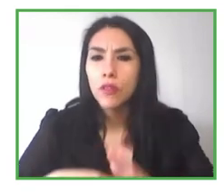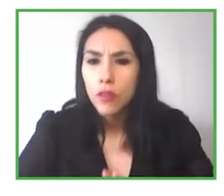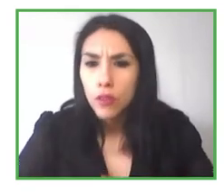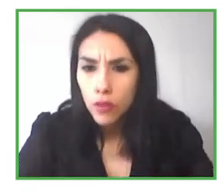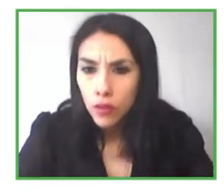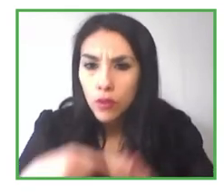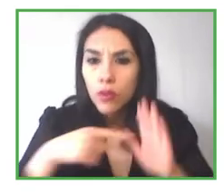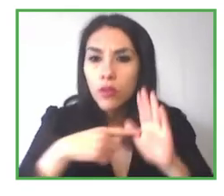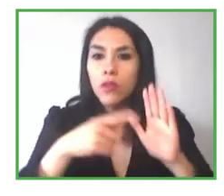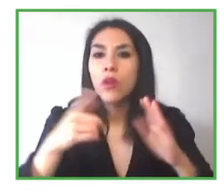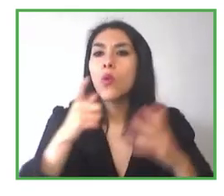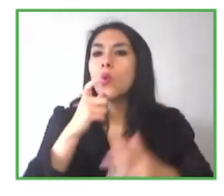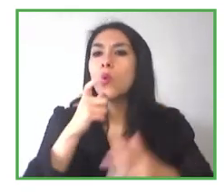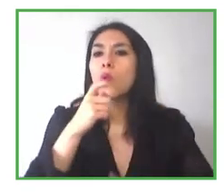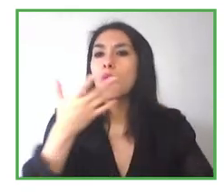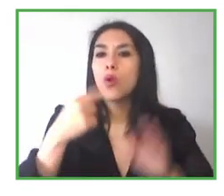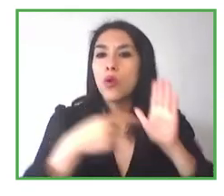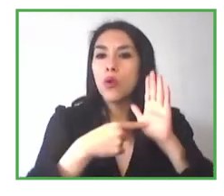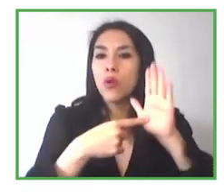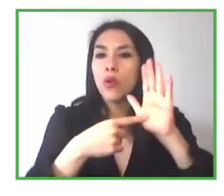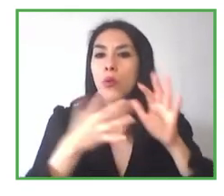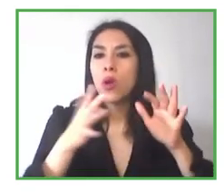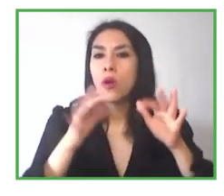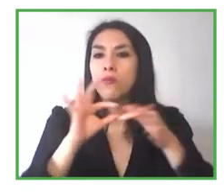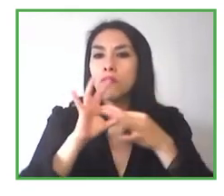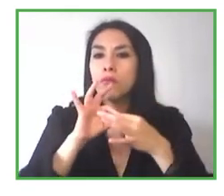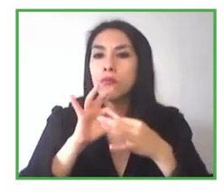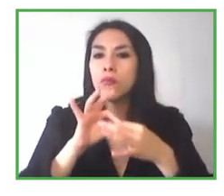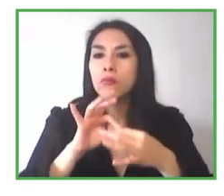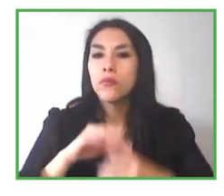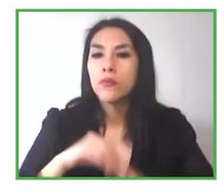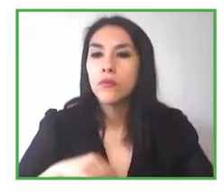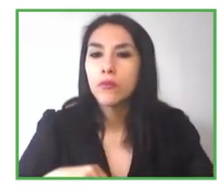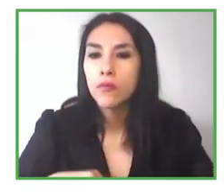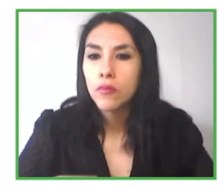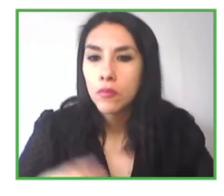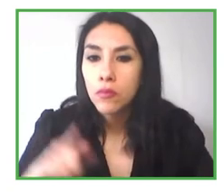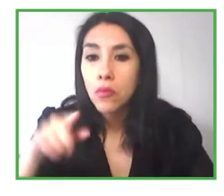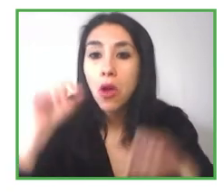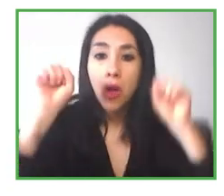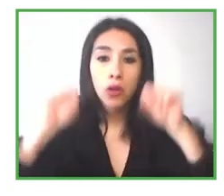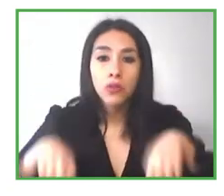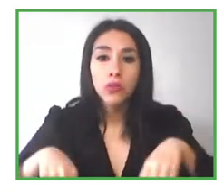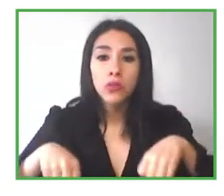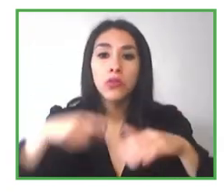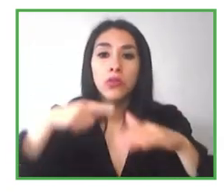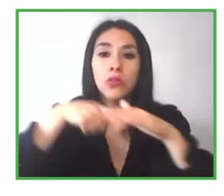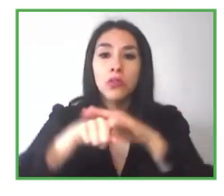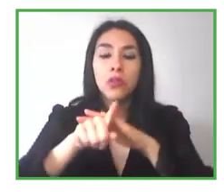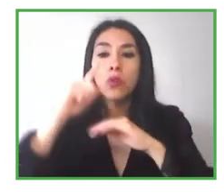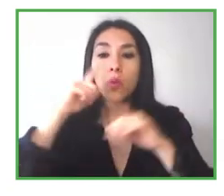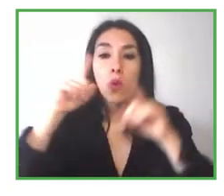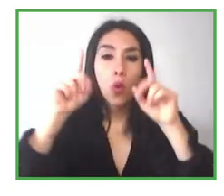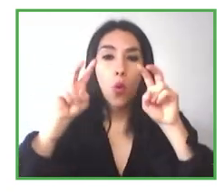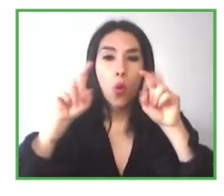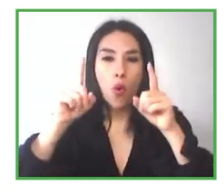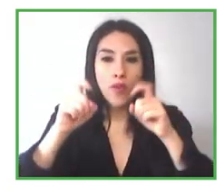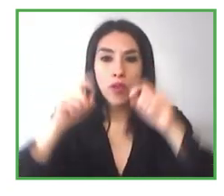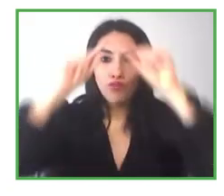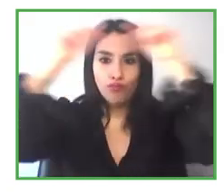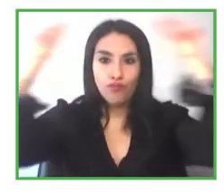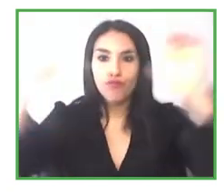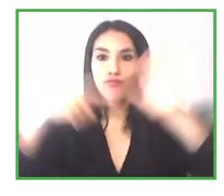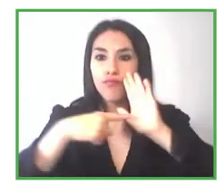Seeing AI is an iPhone app. So you can go and download that from the app store and it is available in